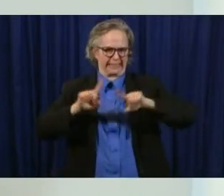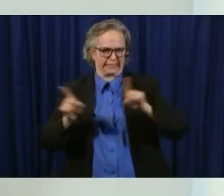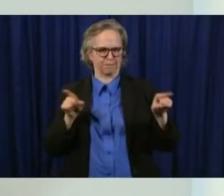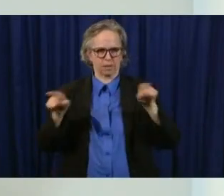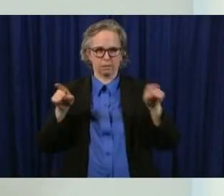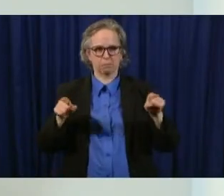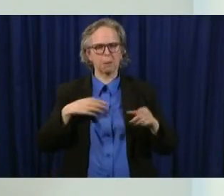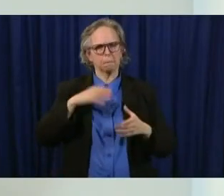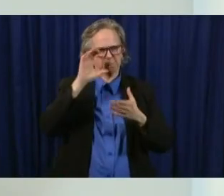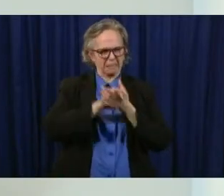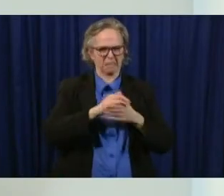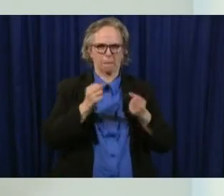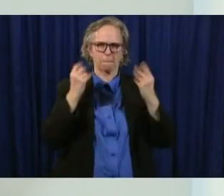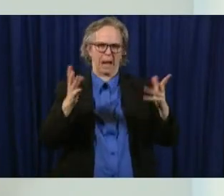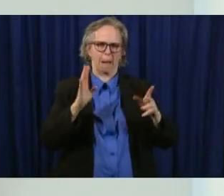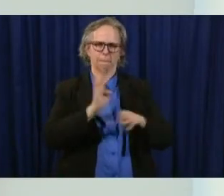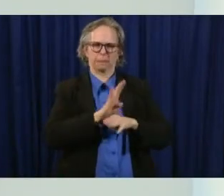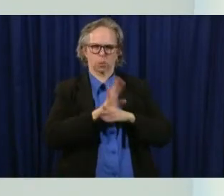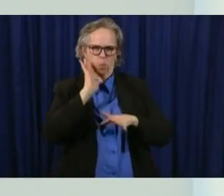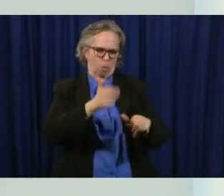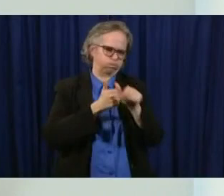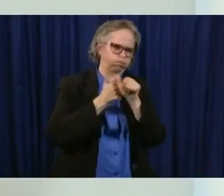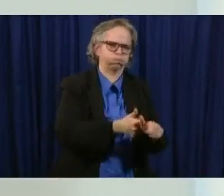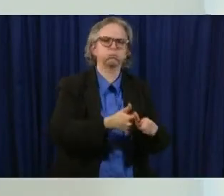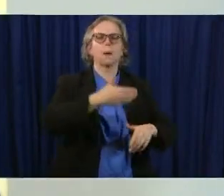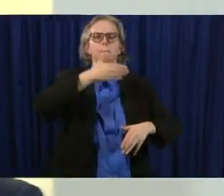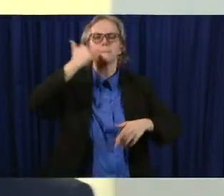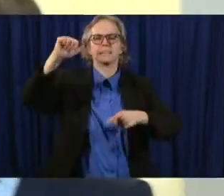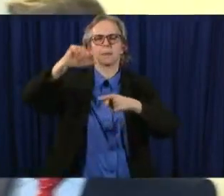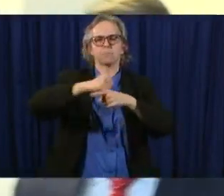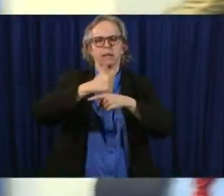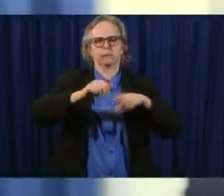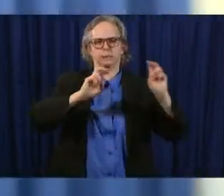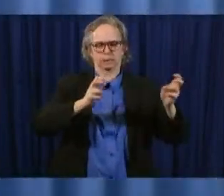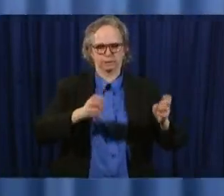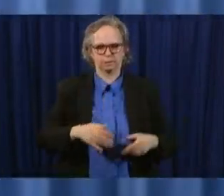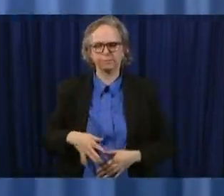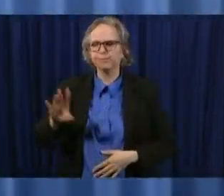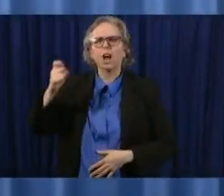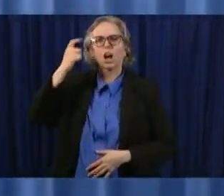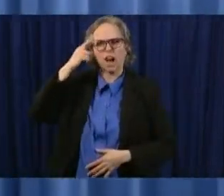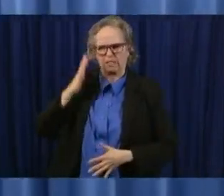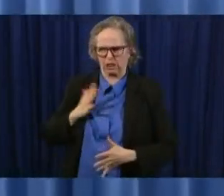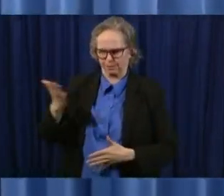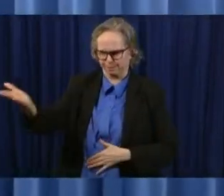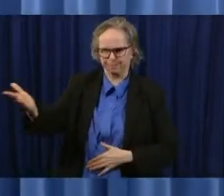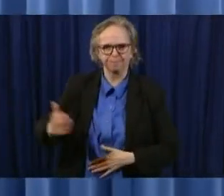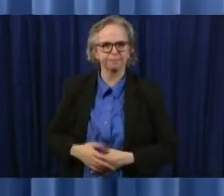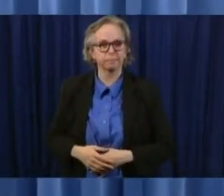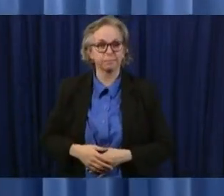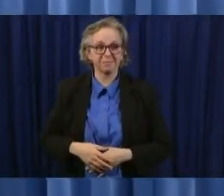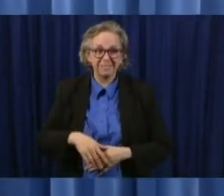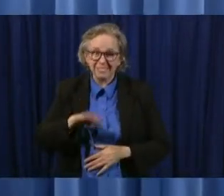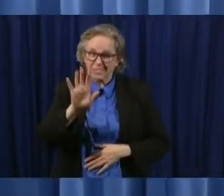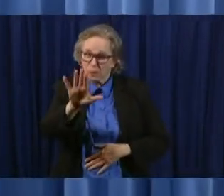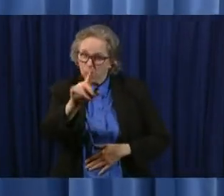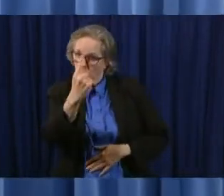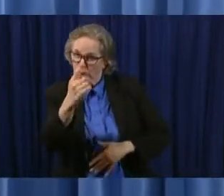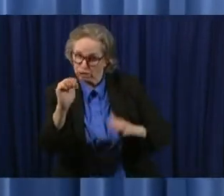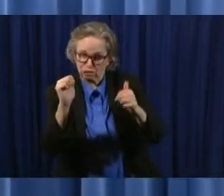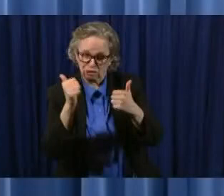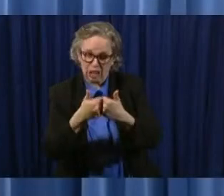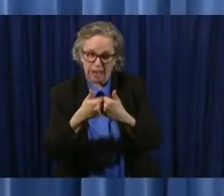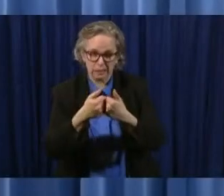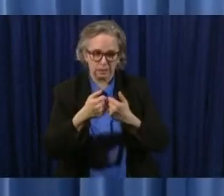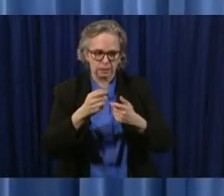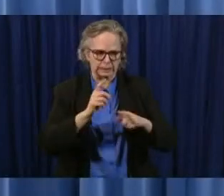a great environment for their employees and for their customers one of the one of the challenges that we've heard from business and john